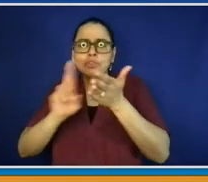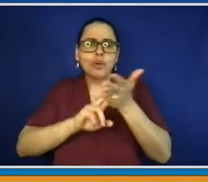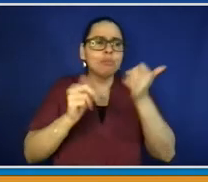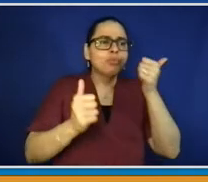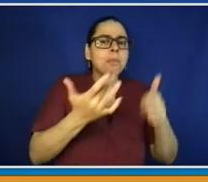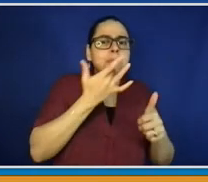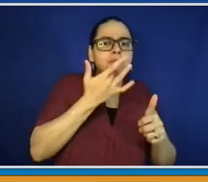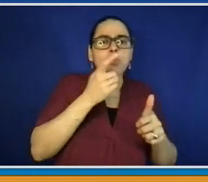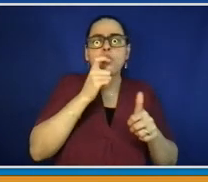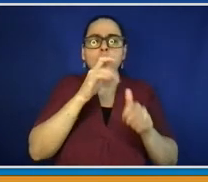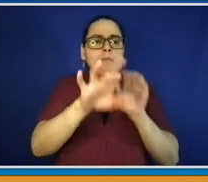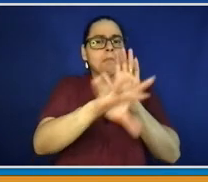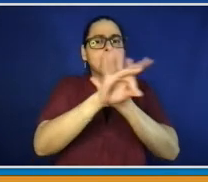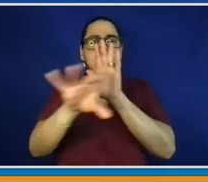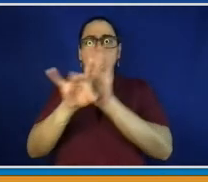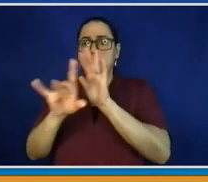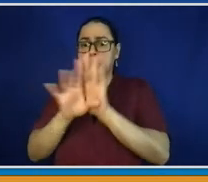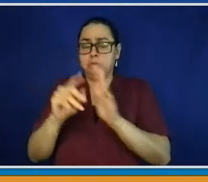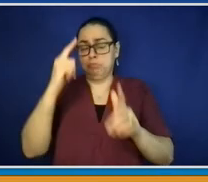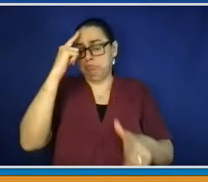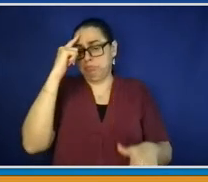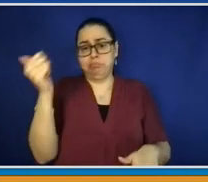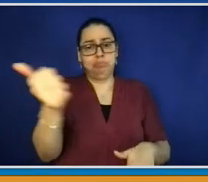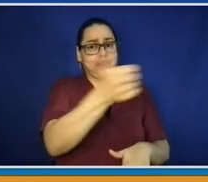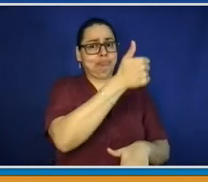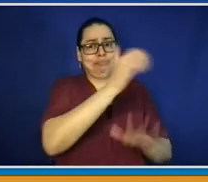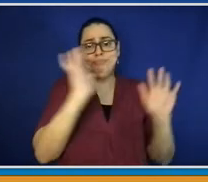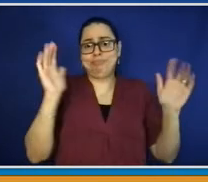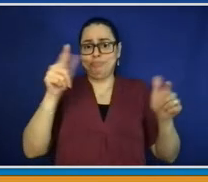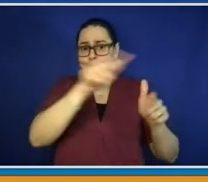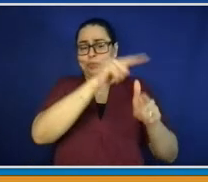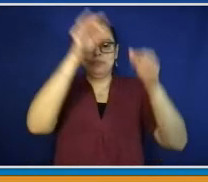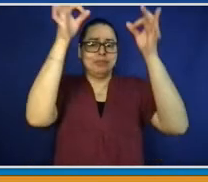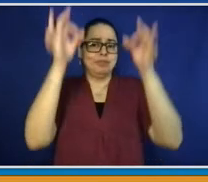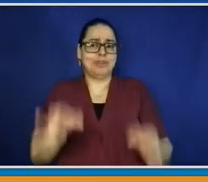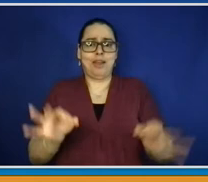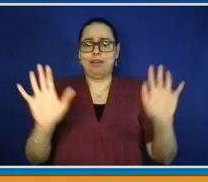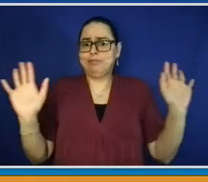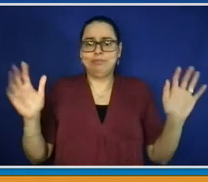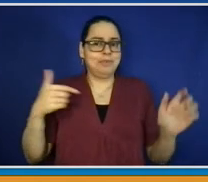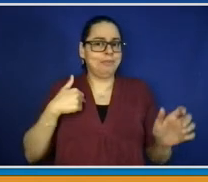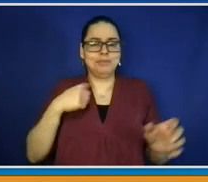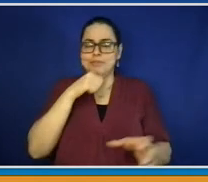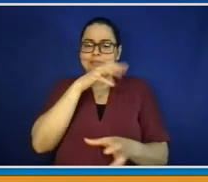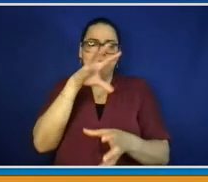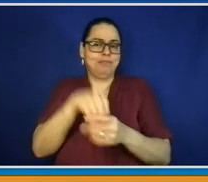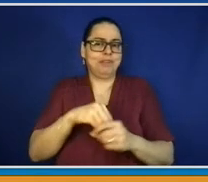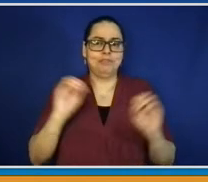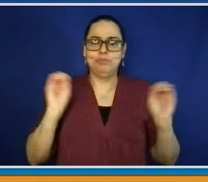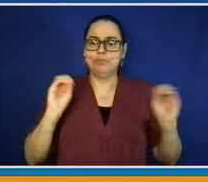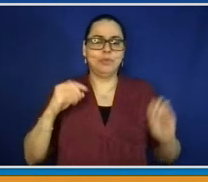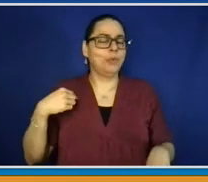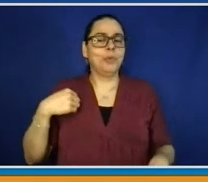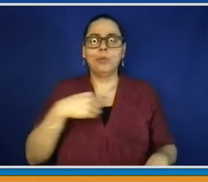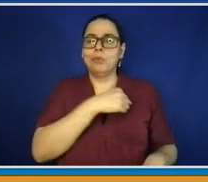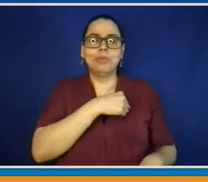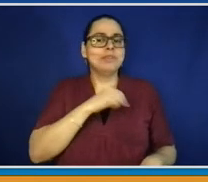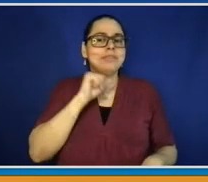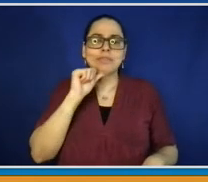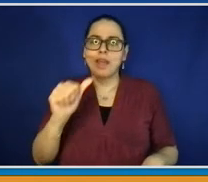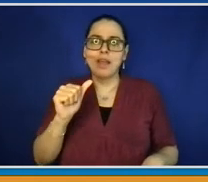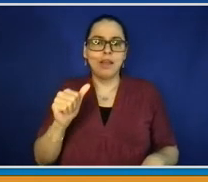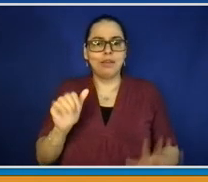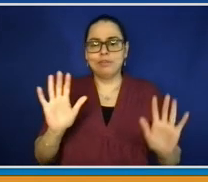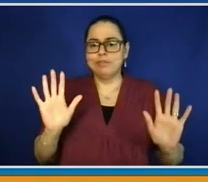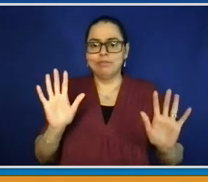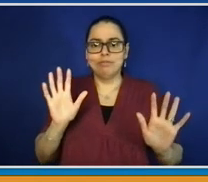talks about what's coming. We tend to do that when we're in campaigns for office. So you have to determine what is the nearest location to